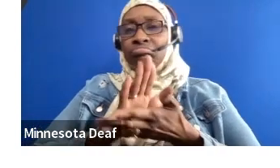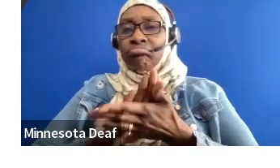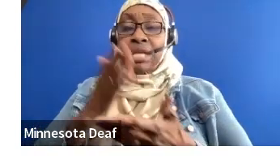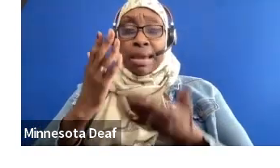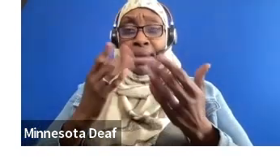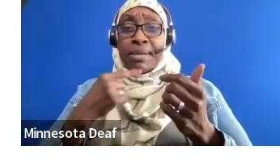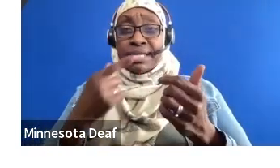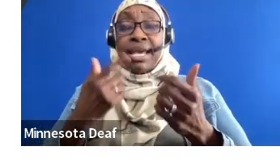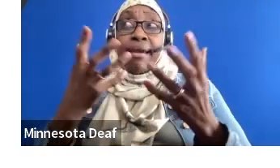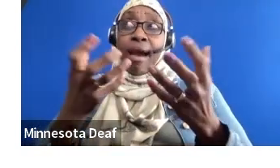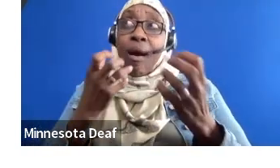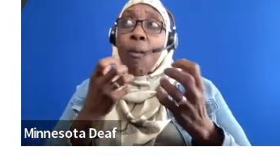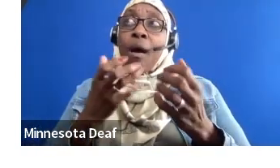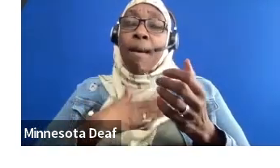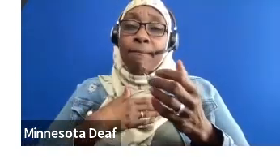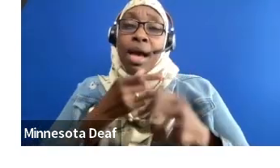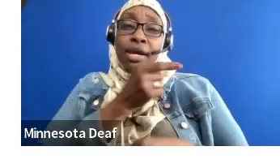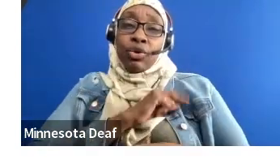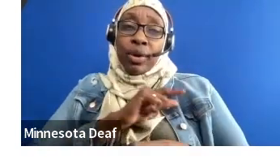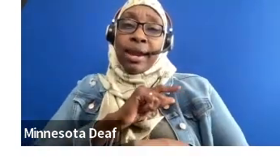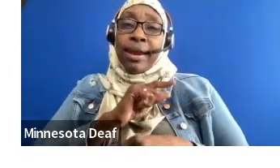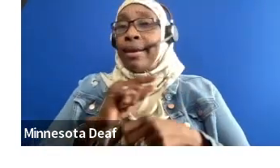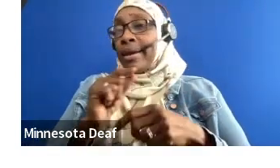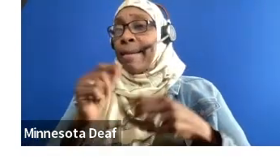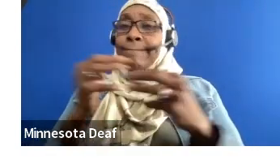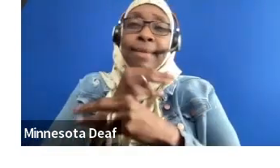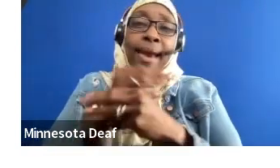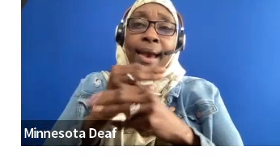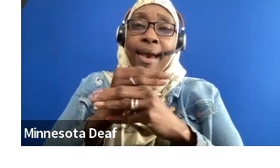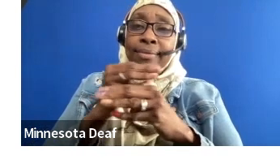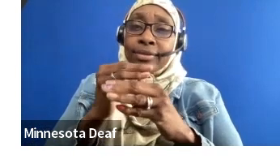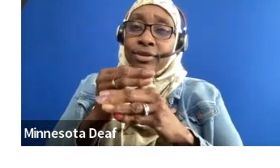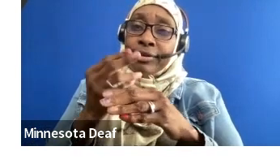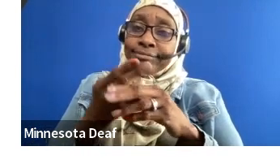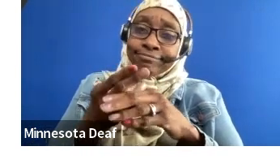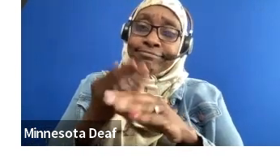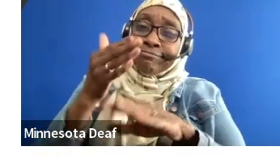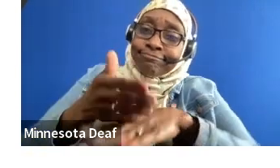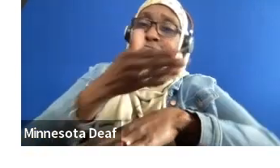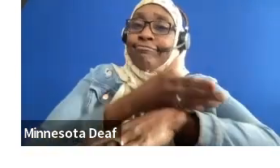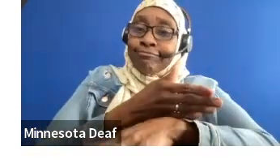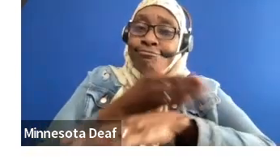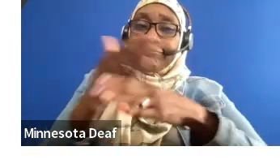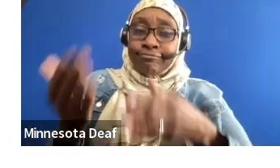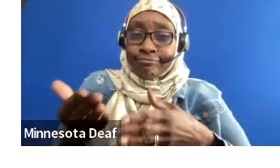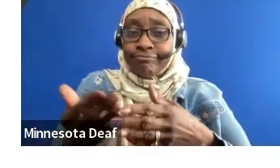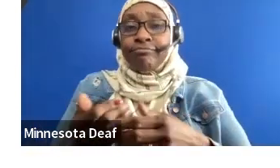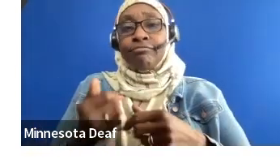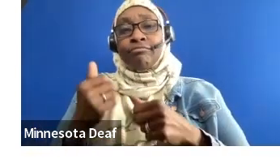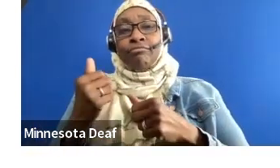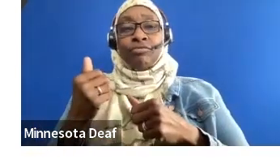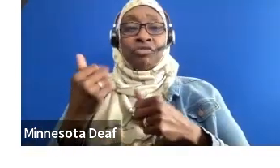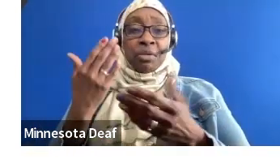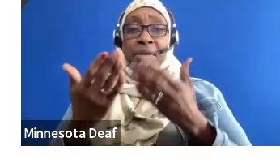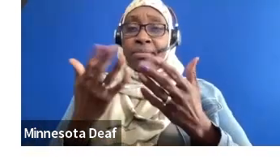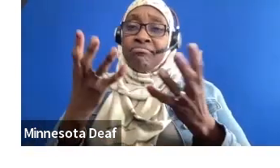want to write a cover letter. Even just the goal of hanging out and building friendships, that's a social goal, right? That's huge for some of our mentees.